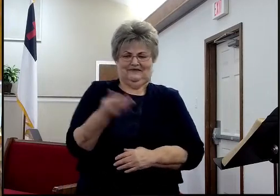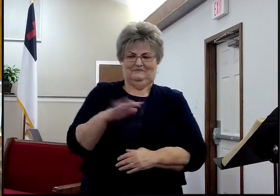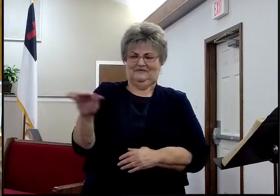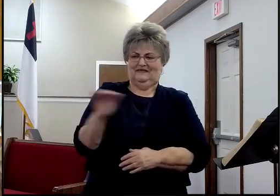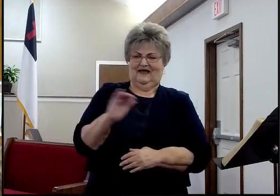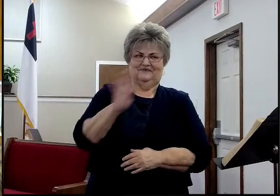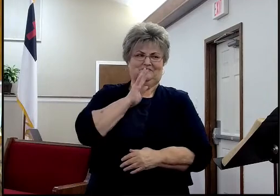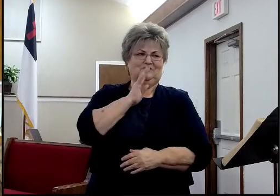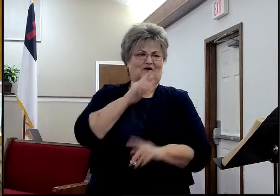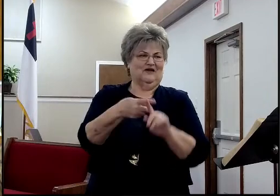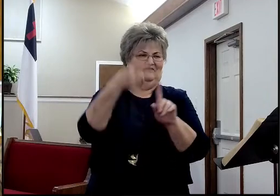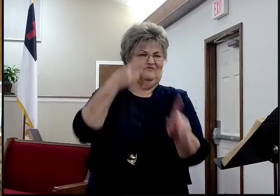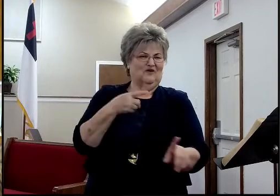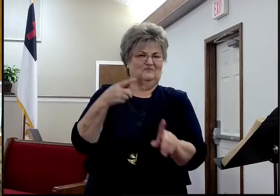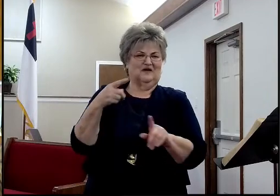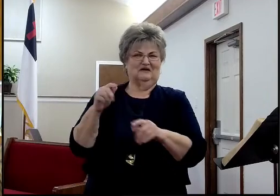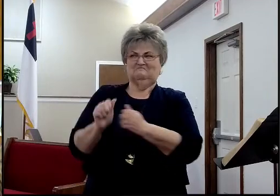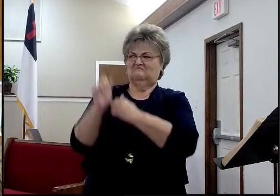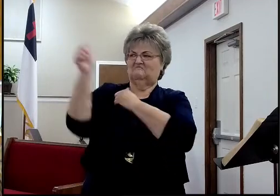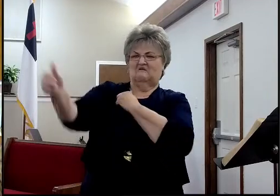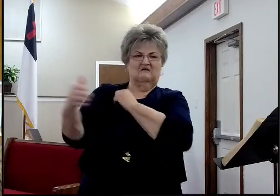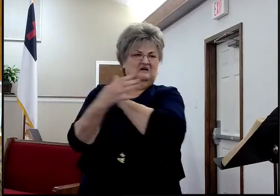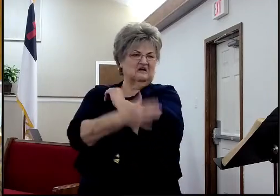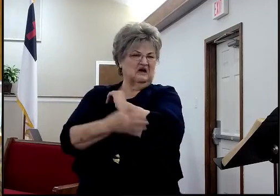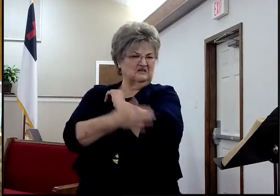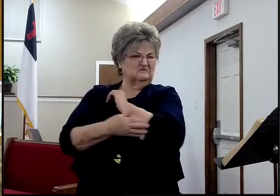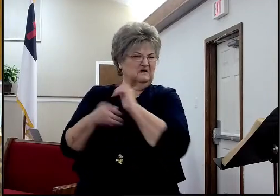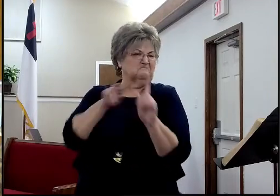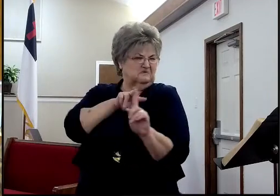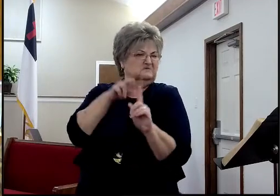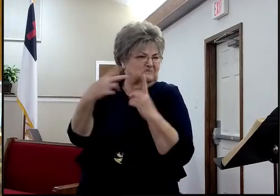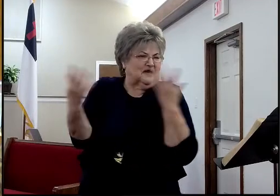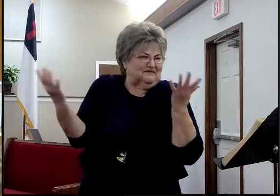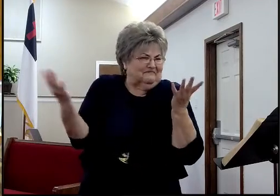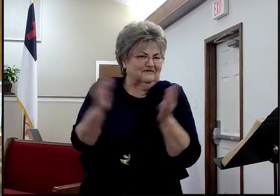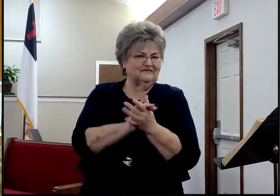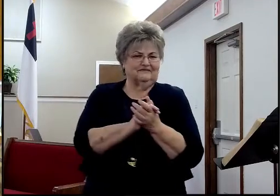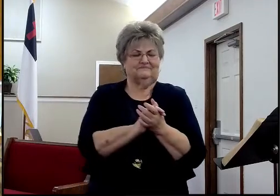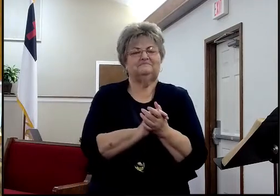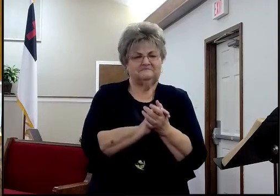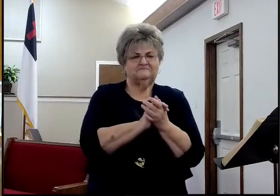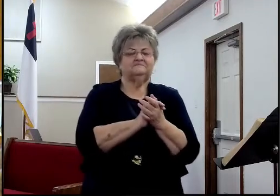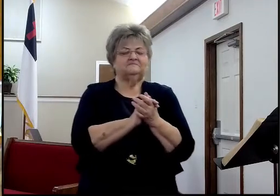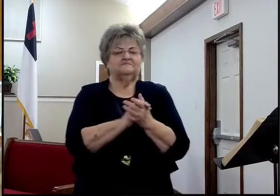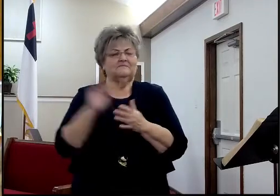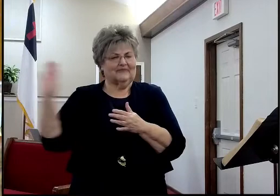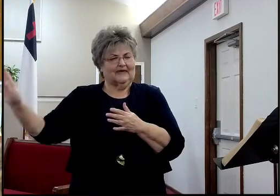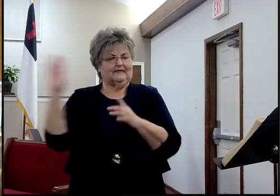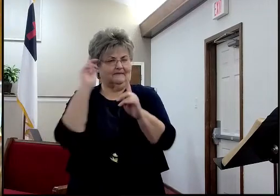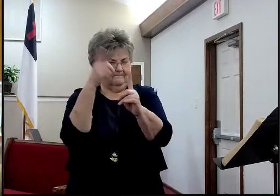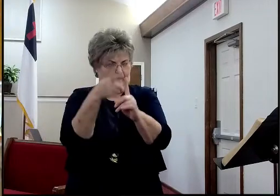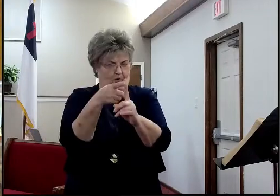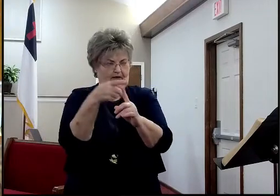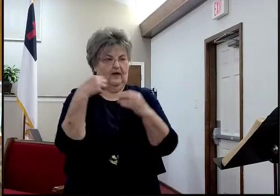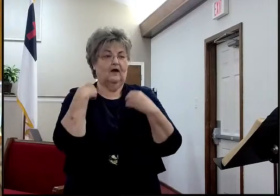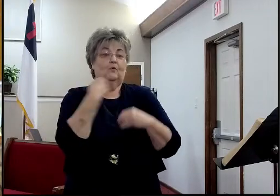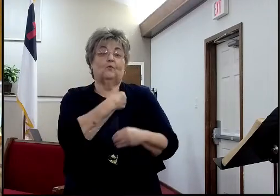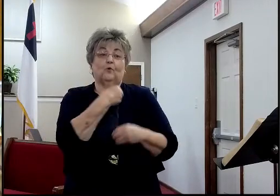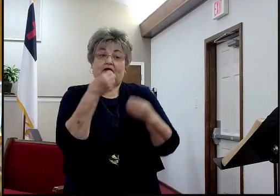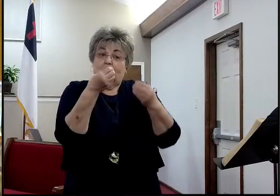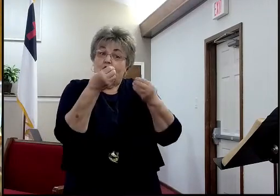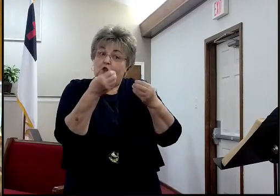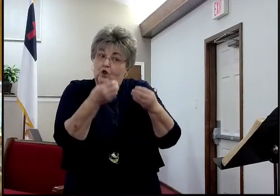and then, and then CNN gave, kind of a lip service to it, first article though, I will tell them that, my point is, is that we're losing that, right,